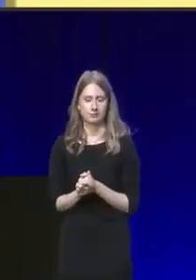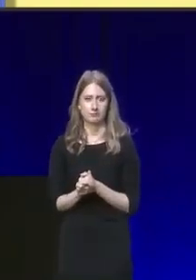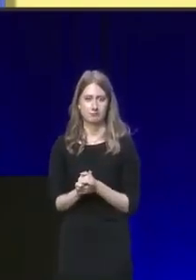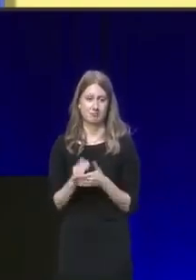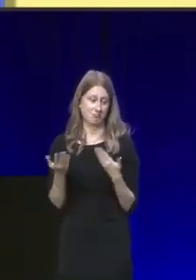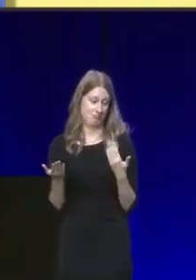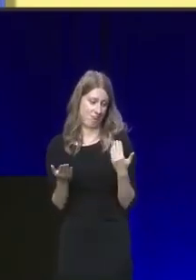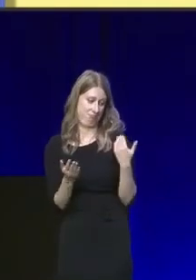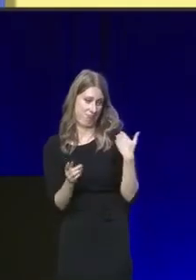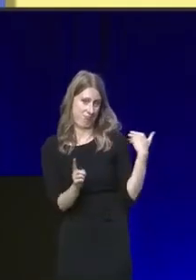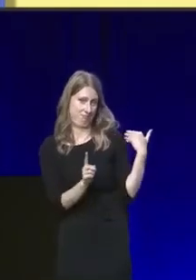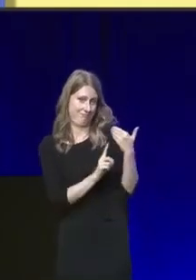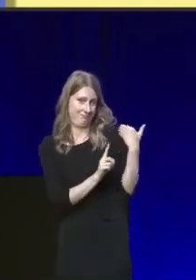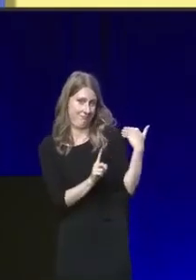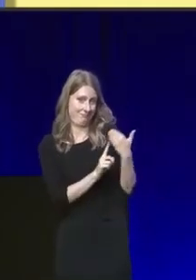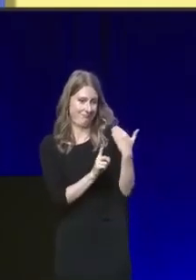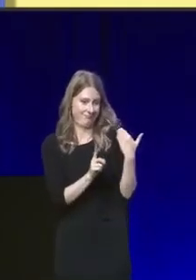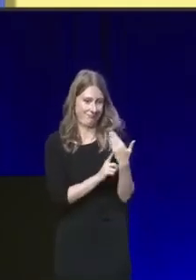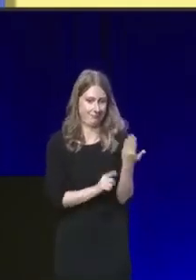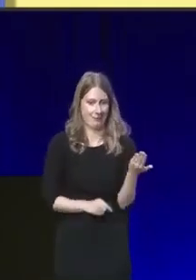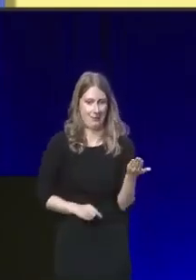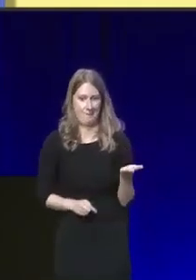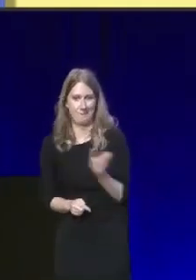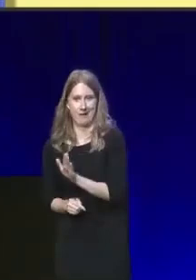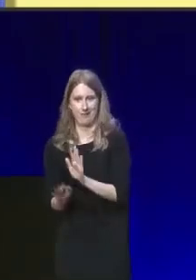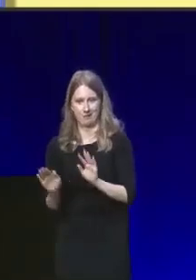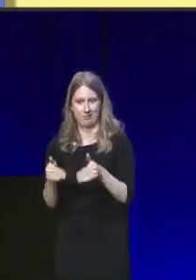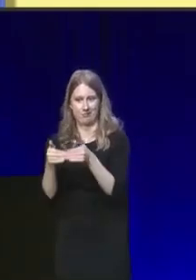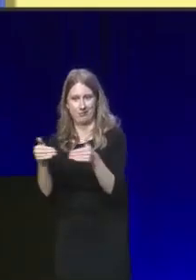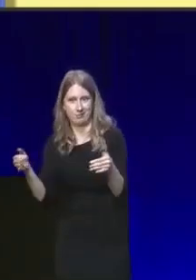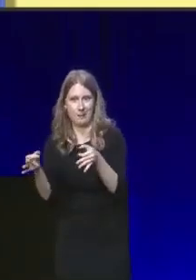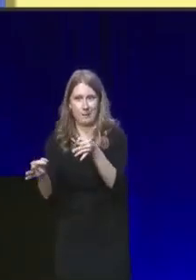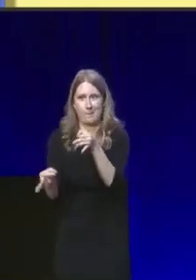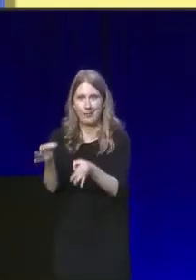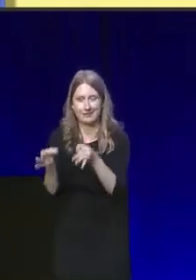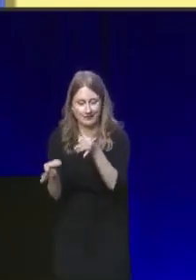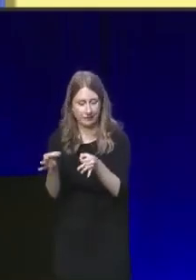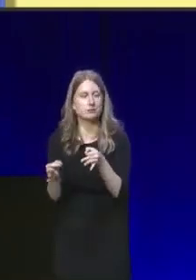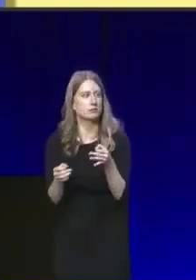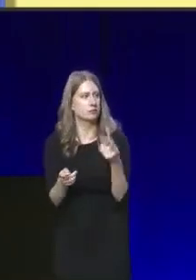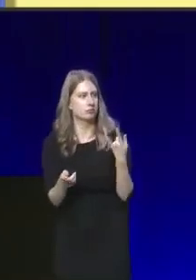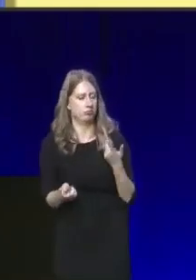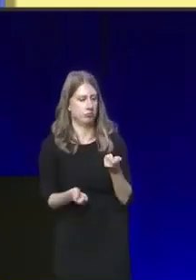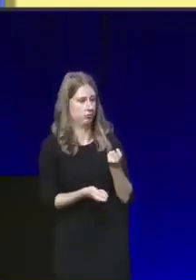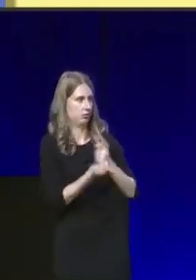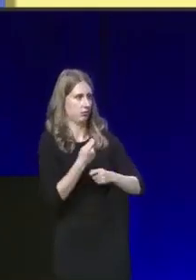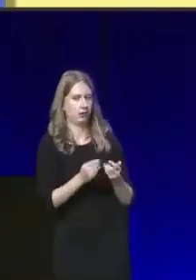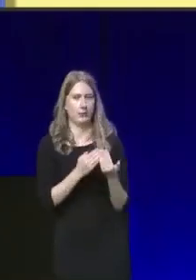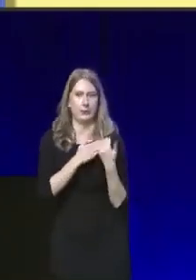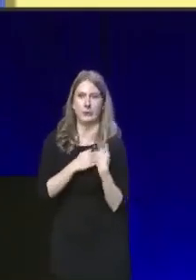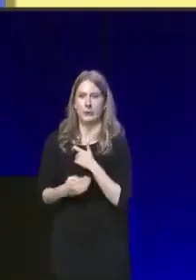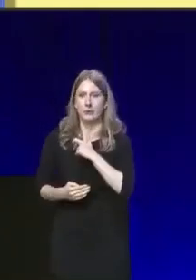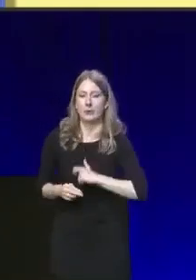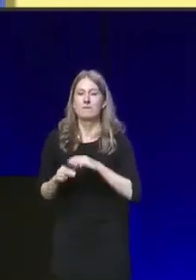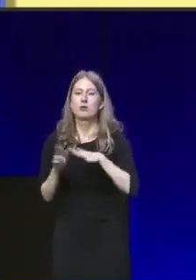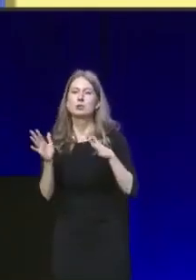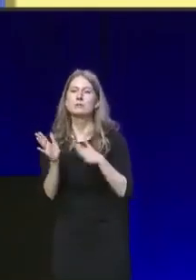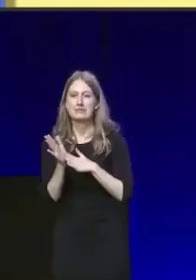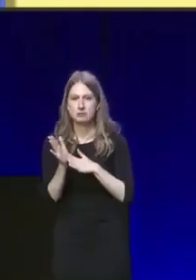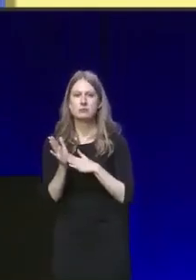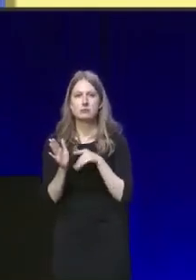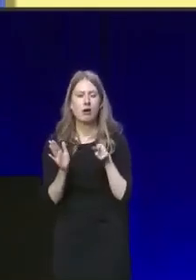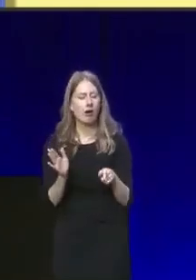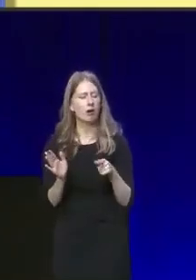It's just a few weeks since I re-entered frontline politics. When I became First Minister, I spoke of my desire for a less